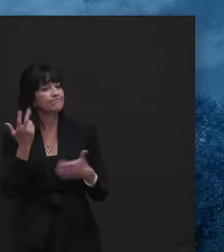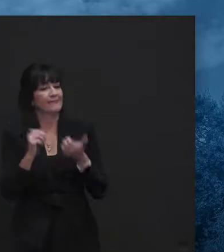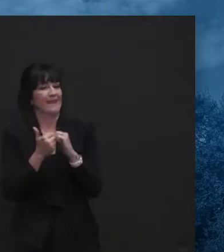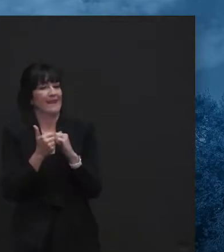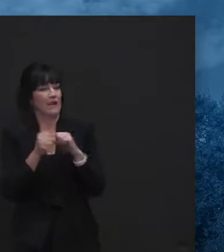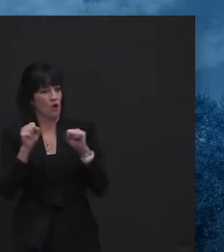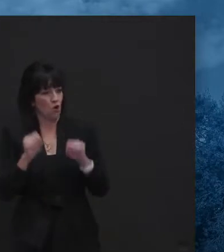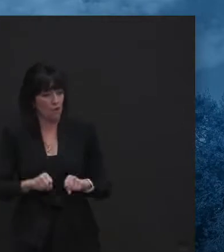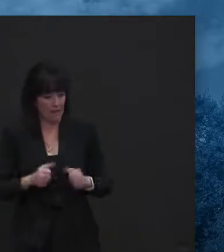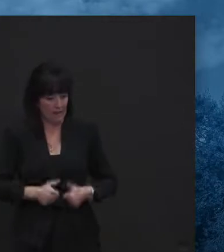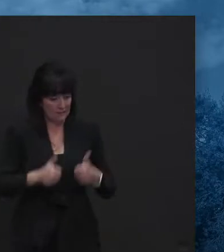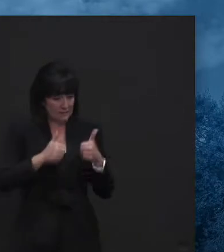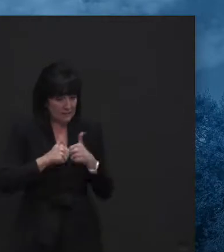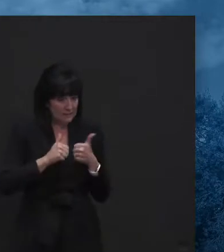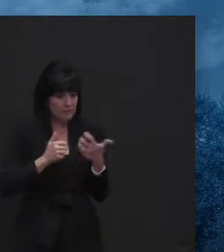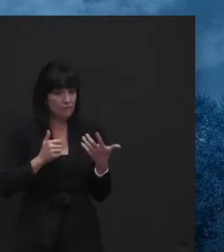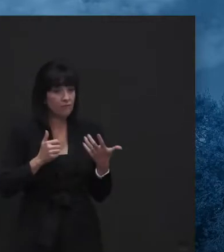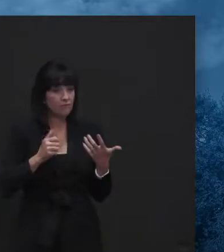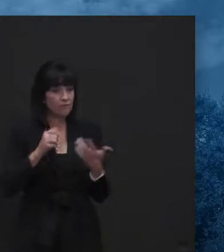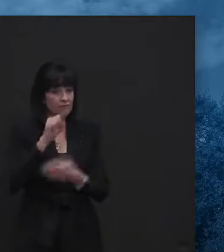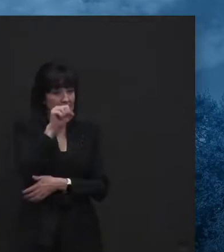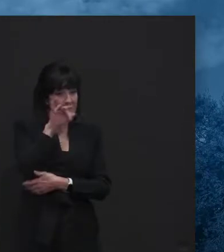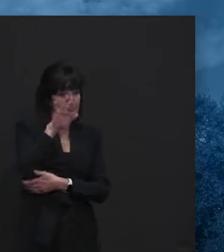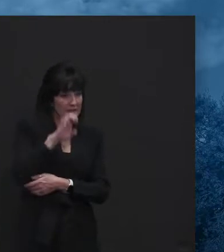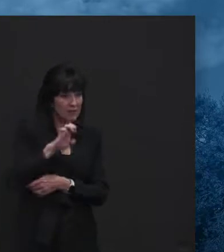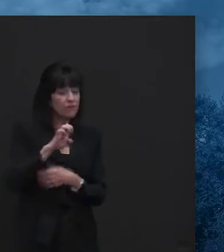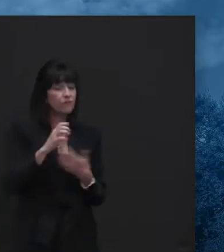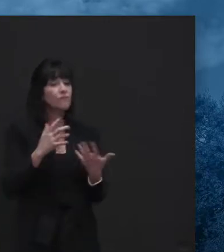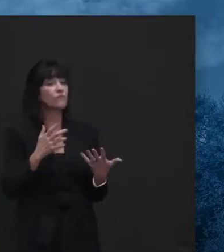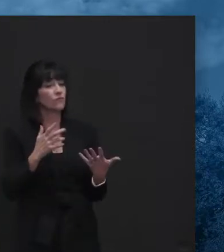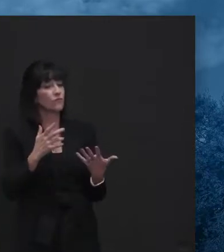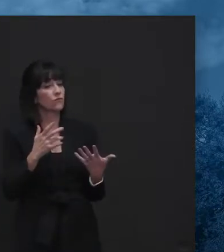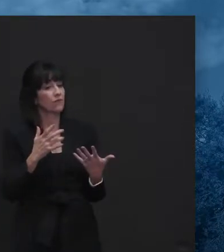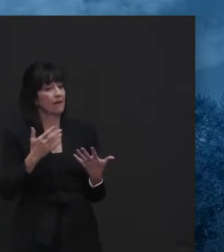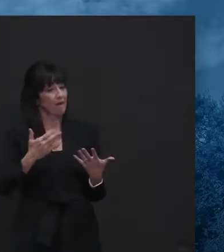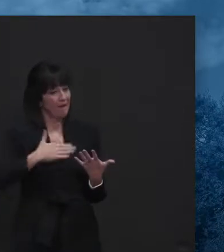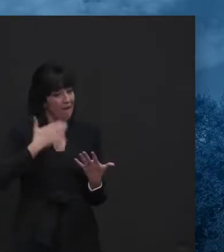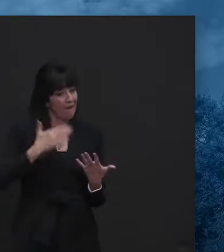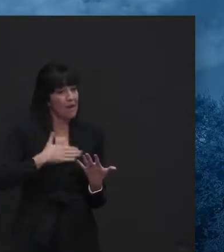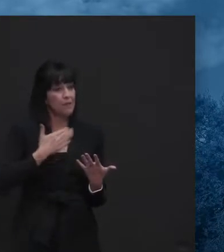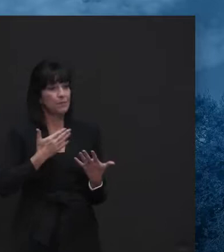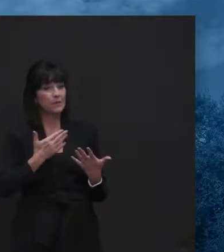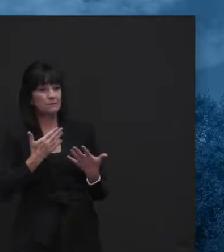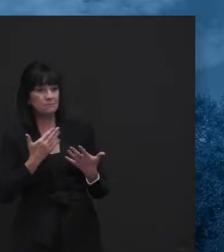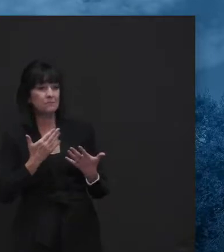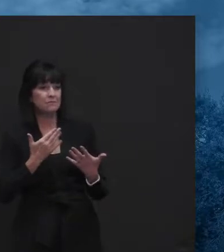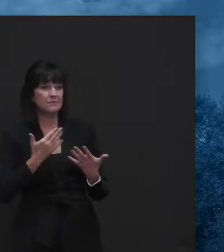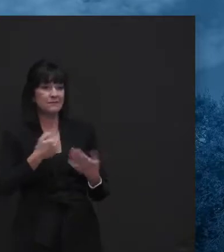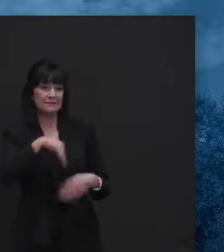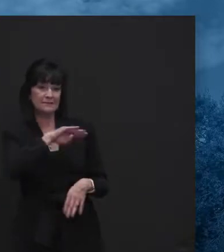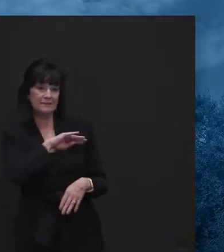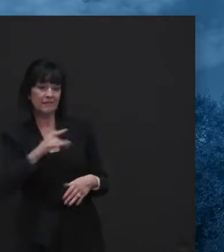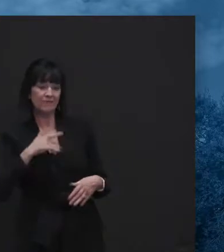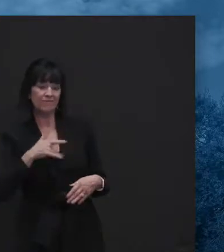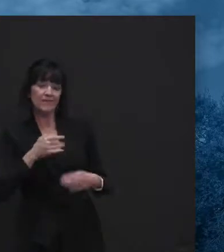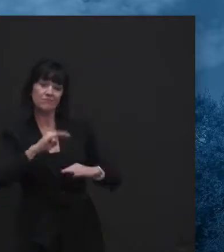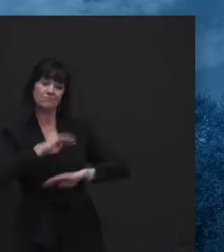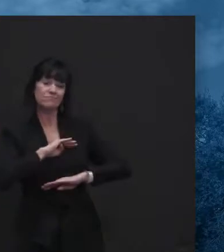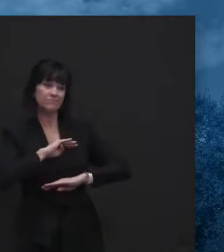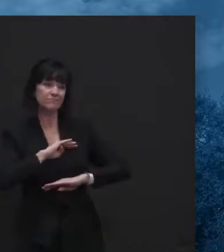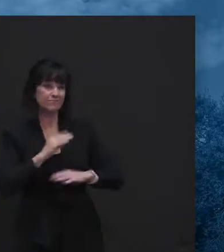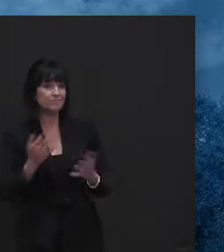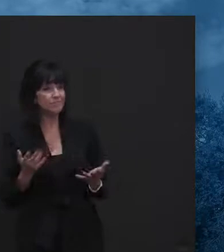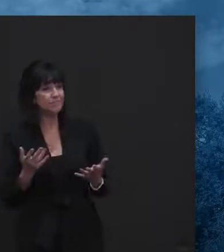live and, and be reasonably happy and satisfied with the restrictions that we've put on our place. I, I, I'm